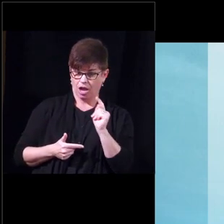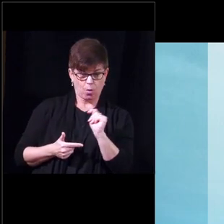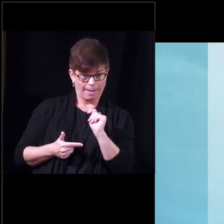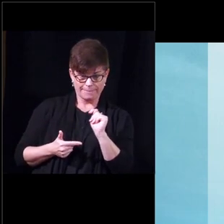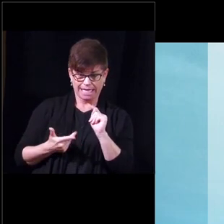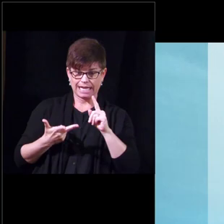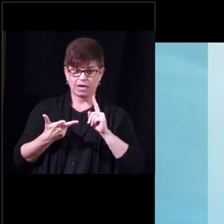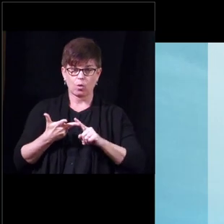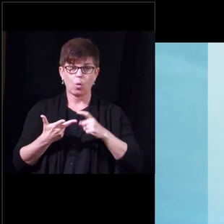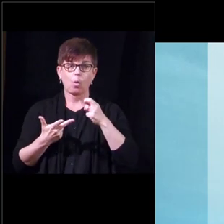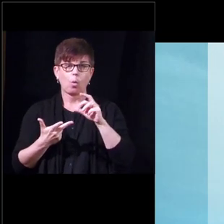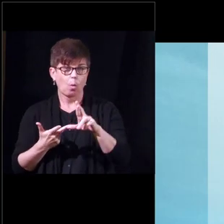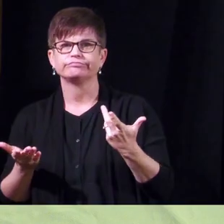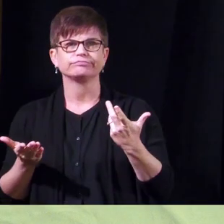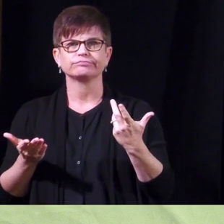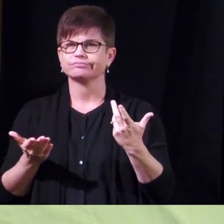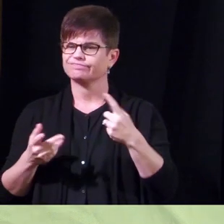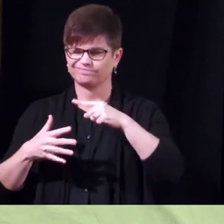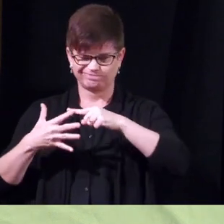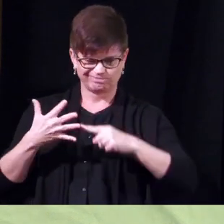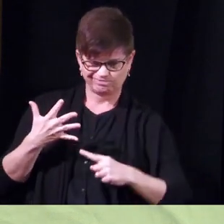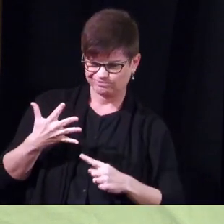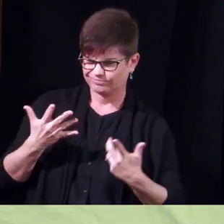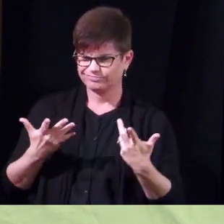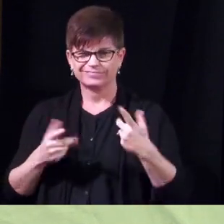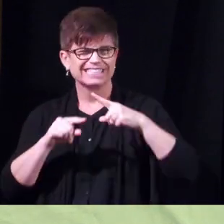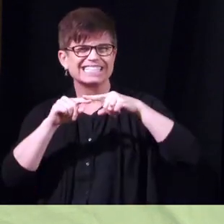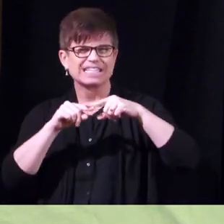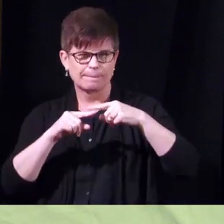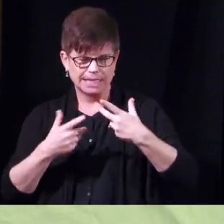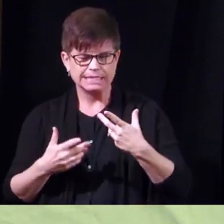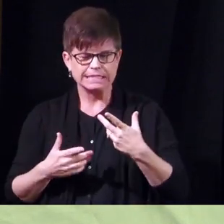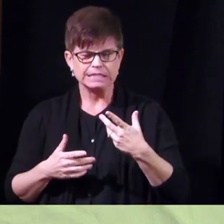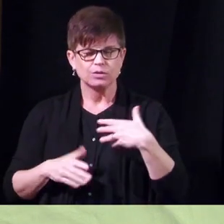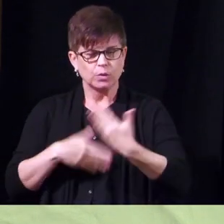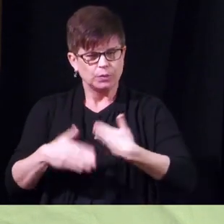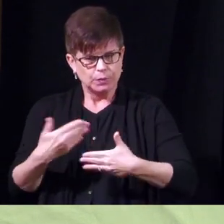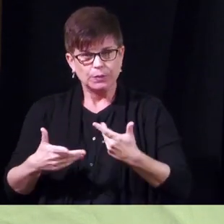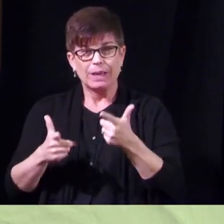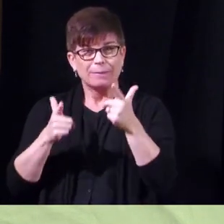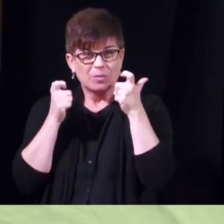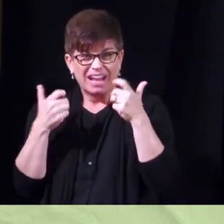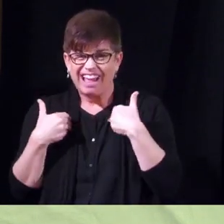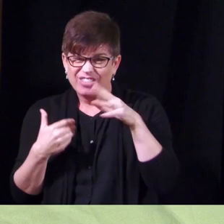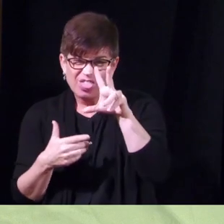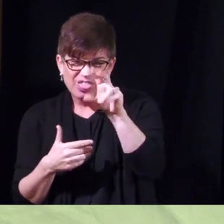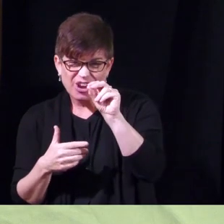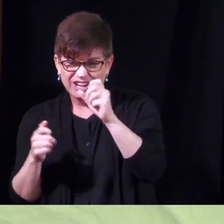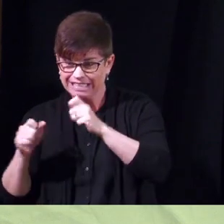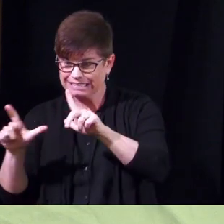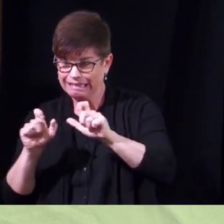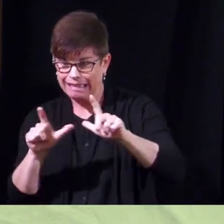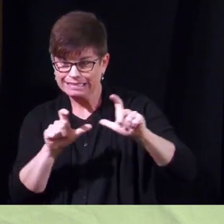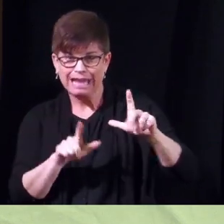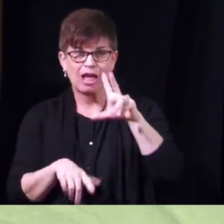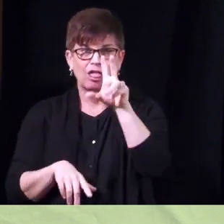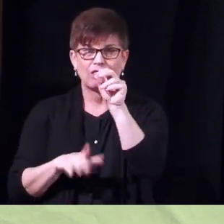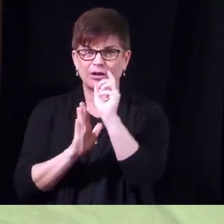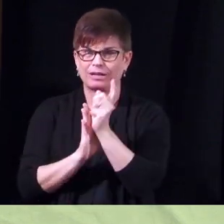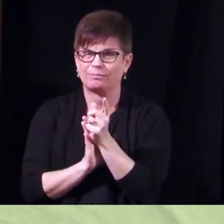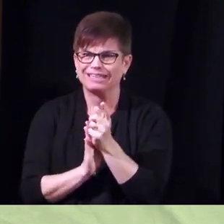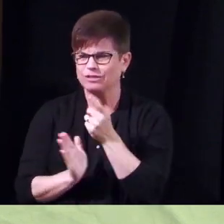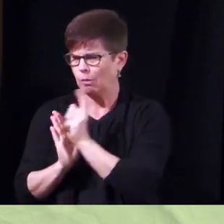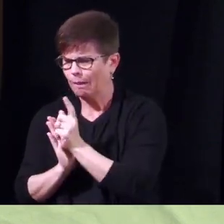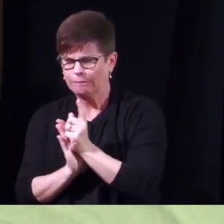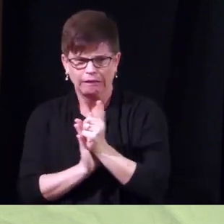these are the major issues i'm going to run through these slides rather quickly i have about 30 slides i have 30 minutes so i'm going to try to keep it